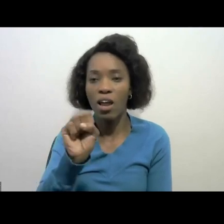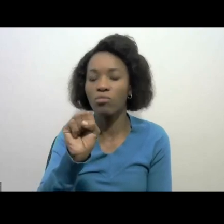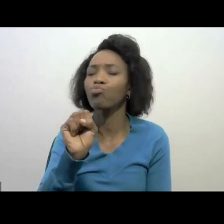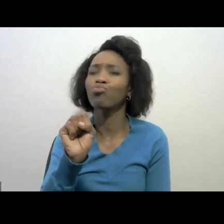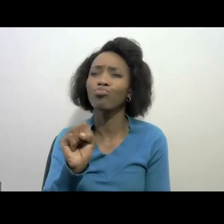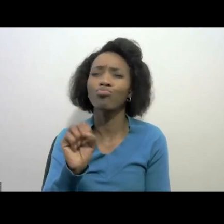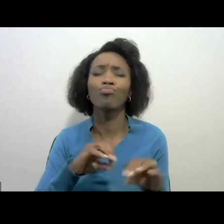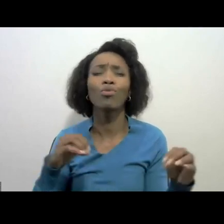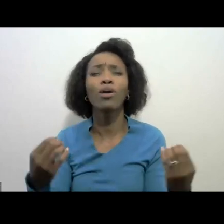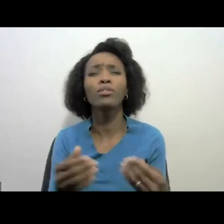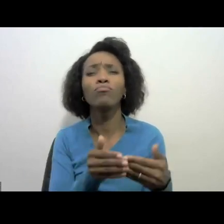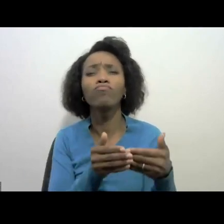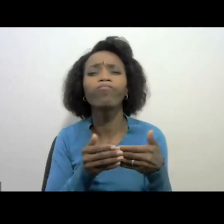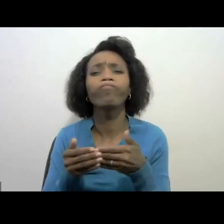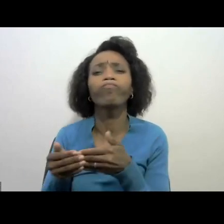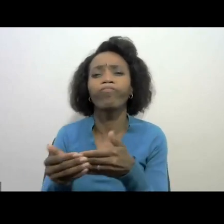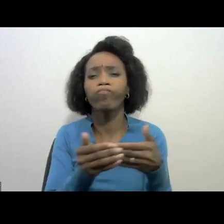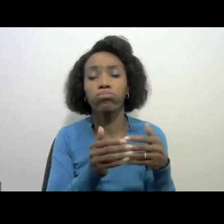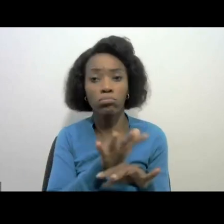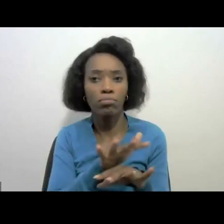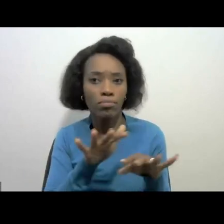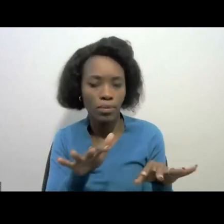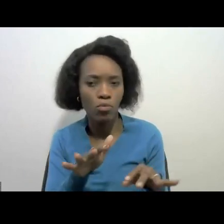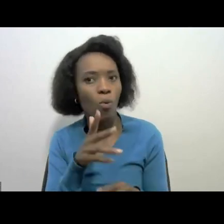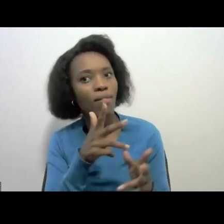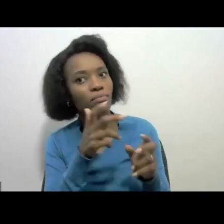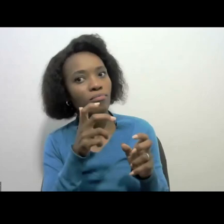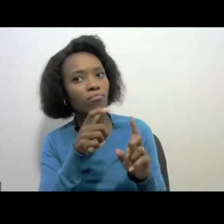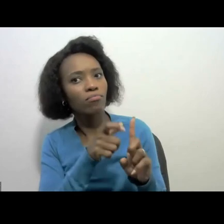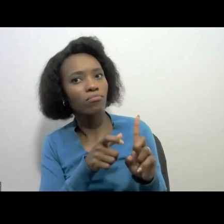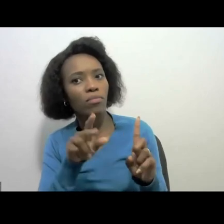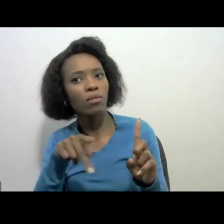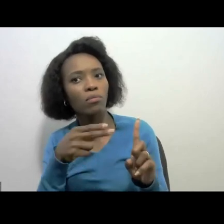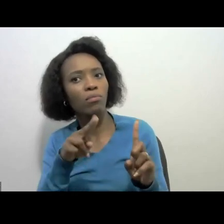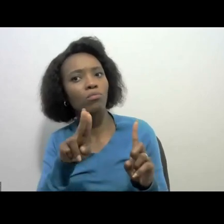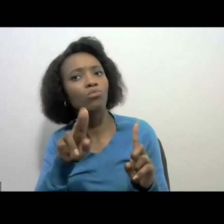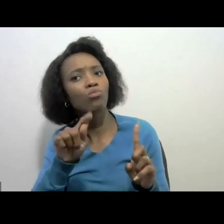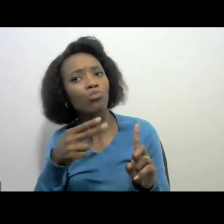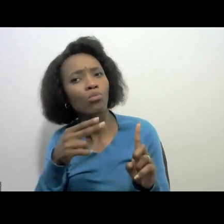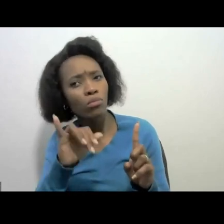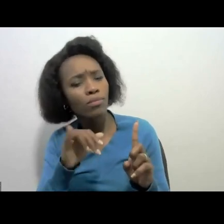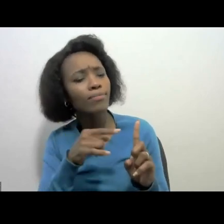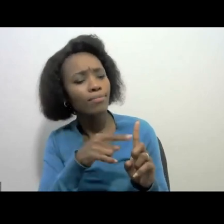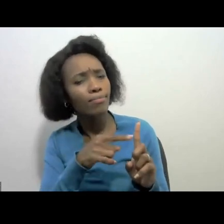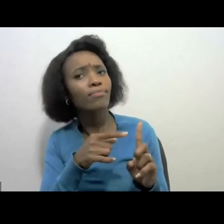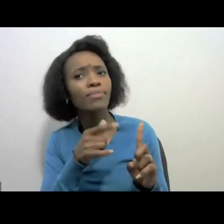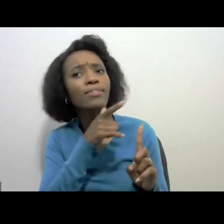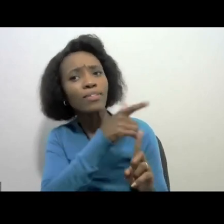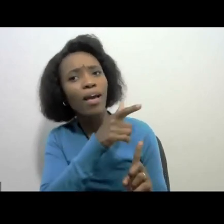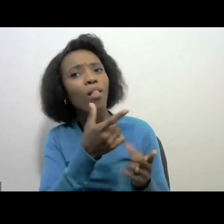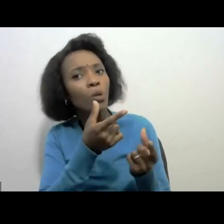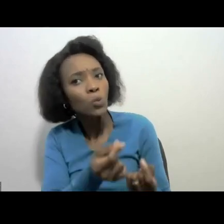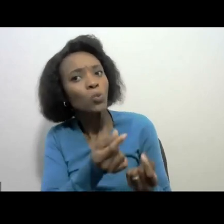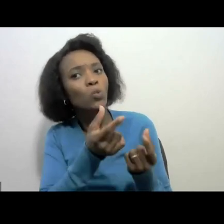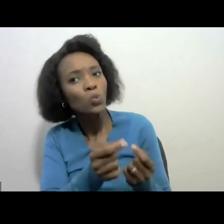I mean you listen to PUTI where he kept on giving you steps to follow in